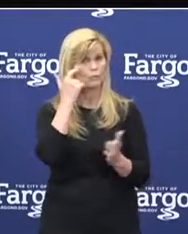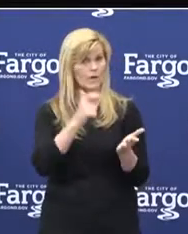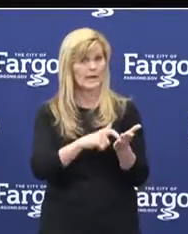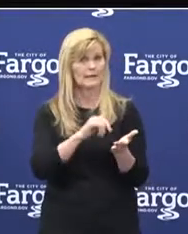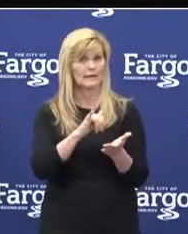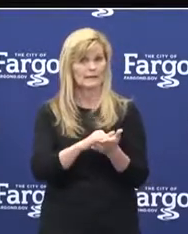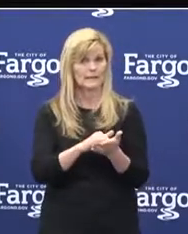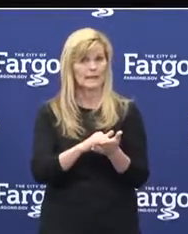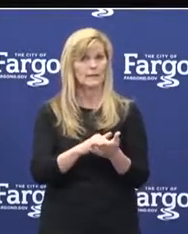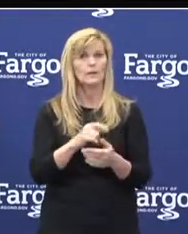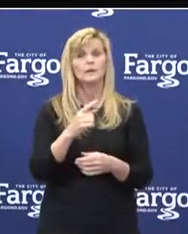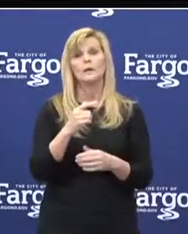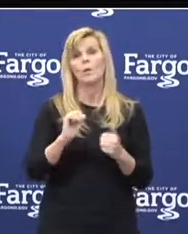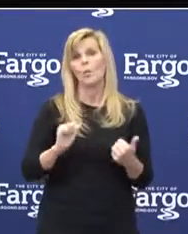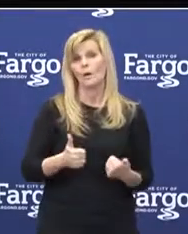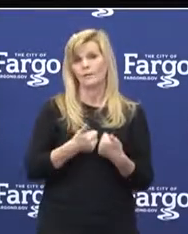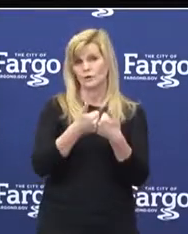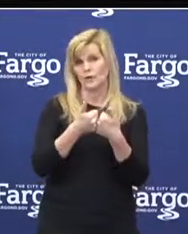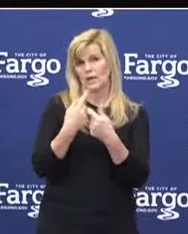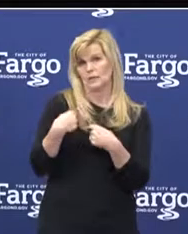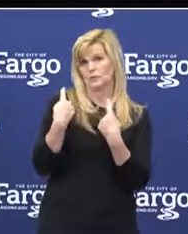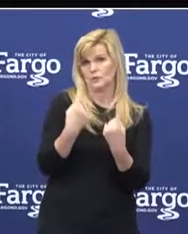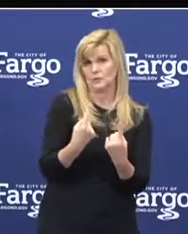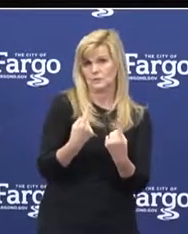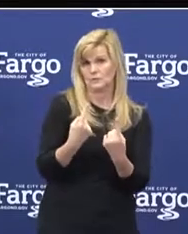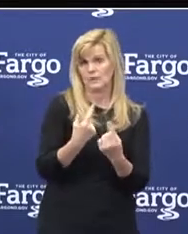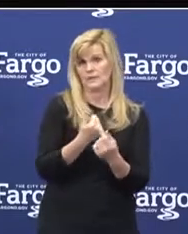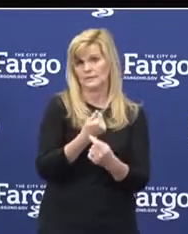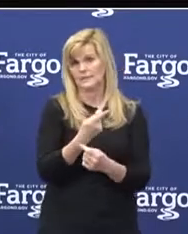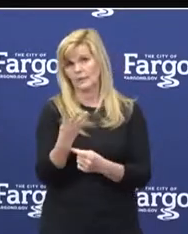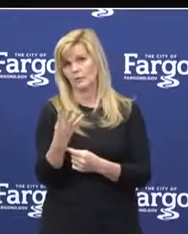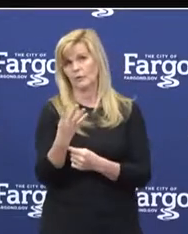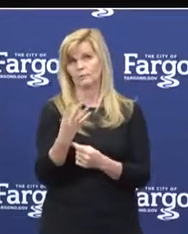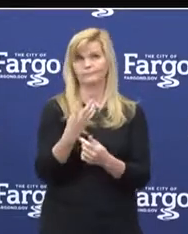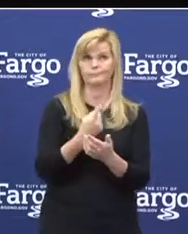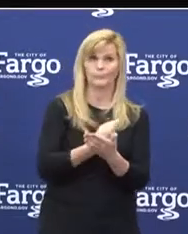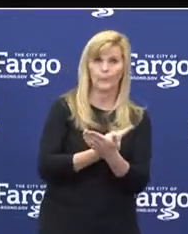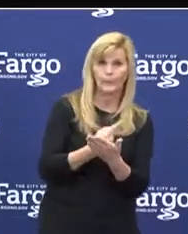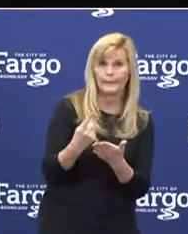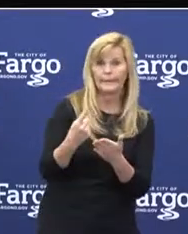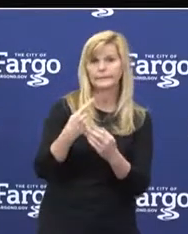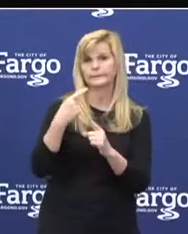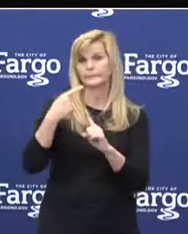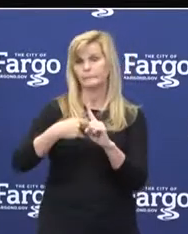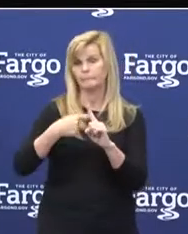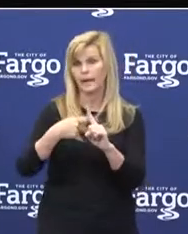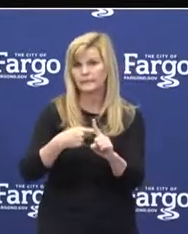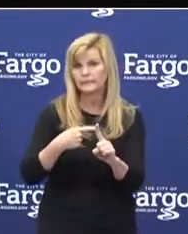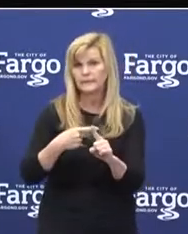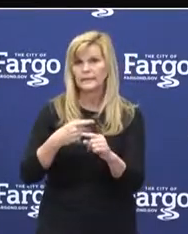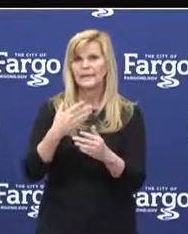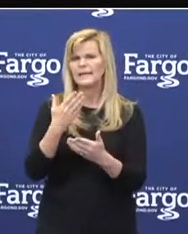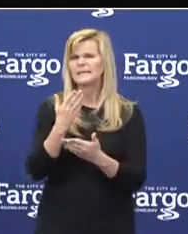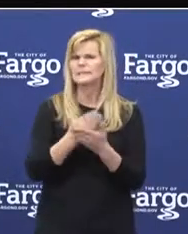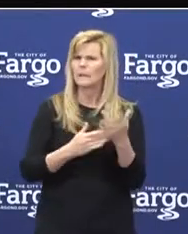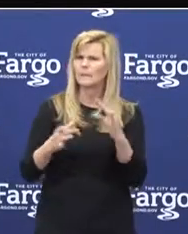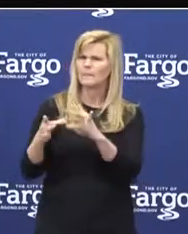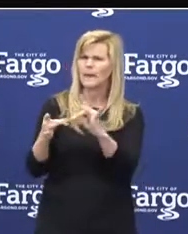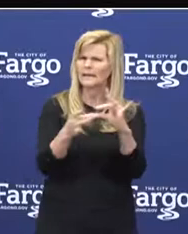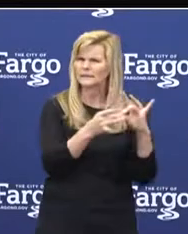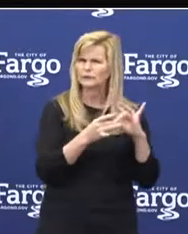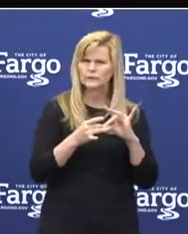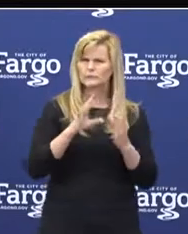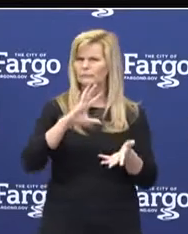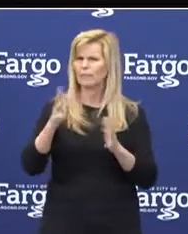I think one of the challenges over the last several weeks and months has really been a bounce around some of the mixed messaging that you might have heard.